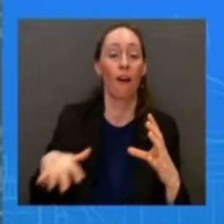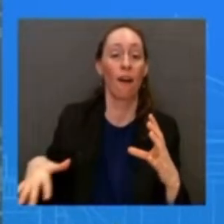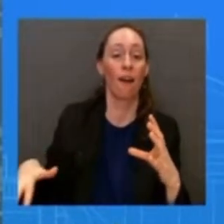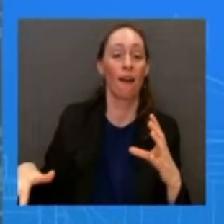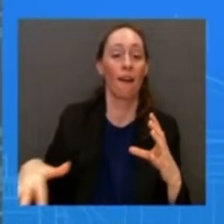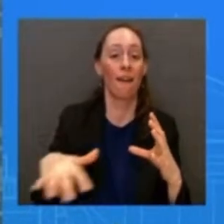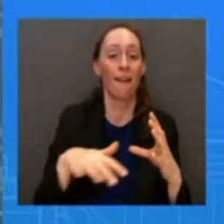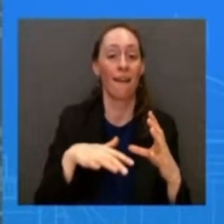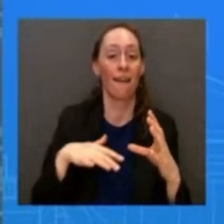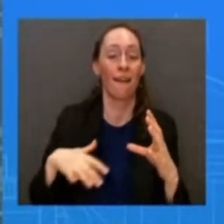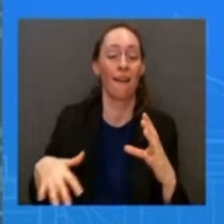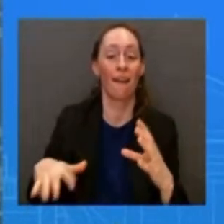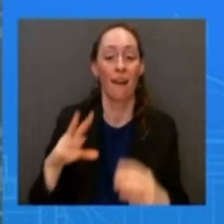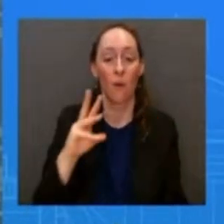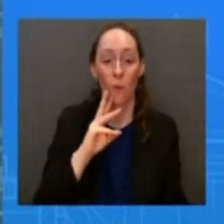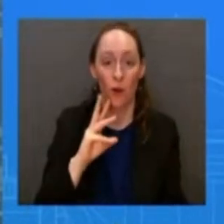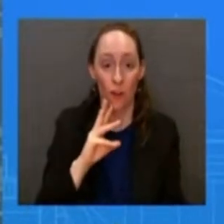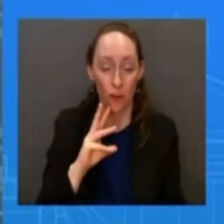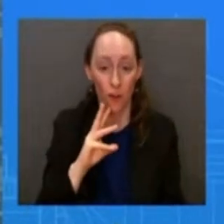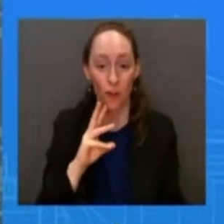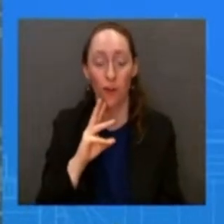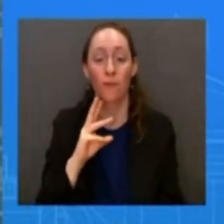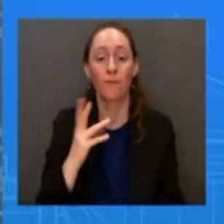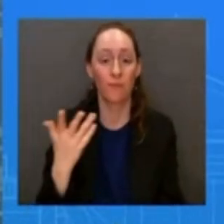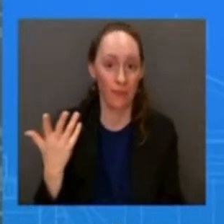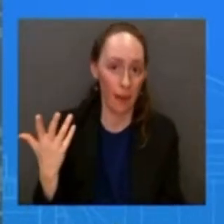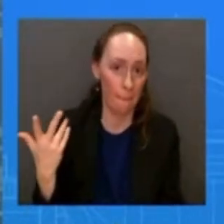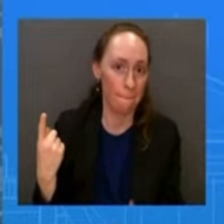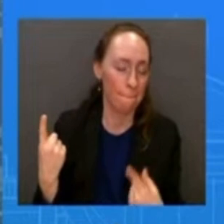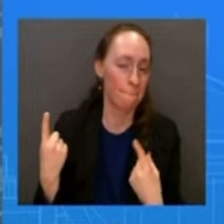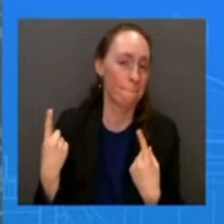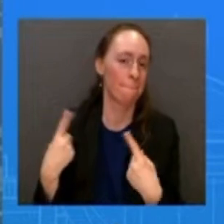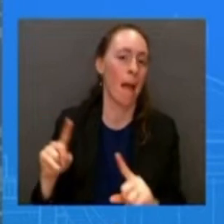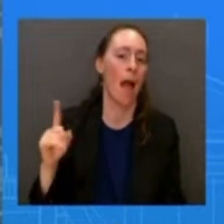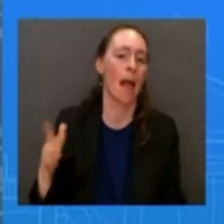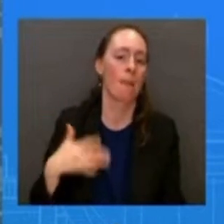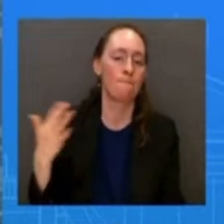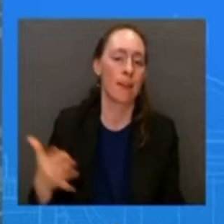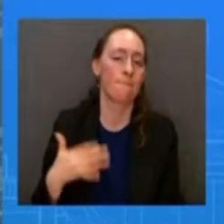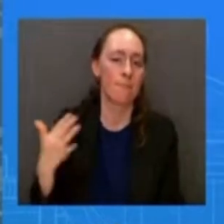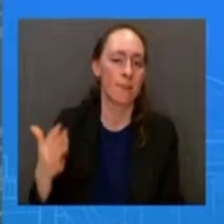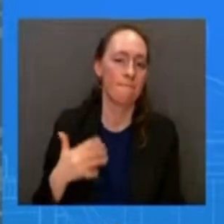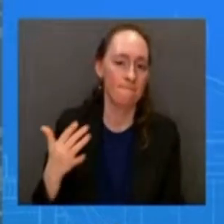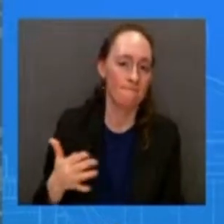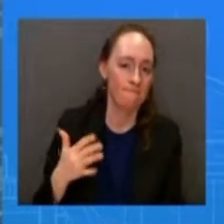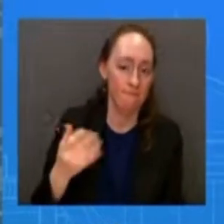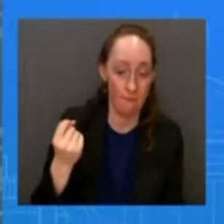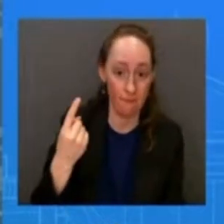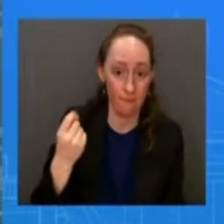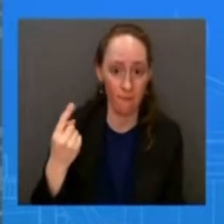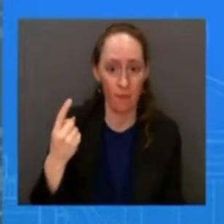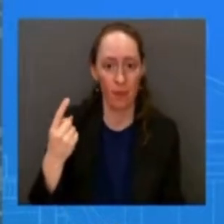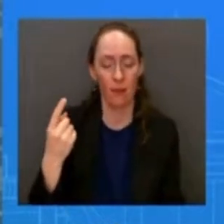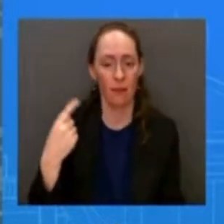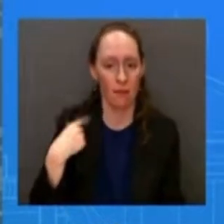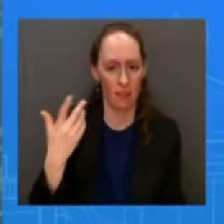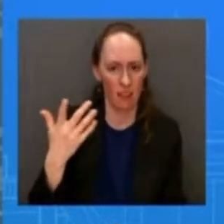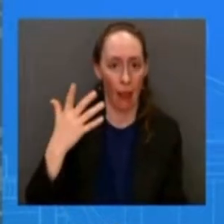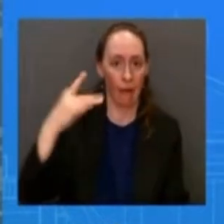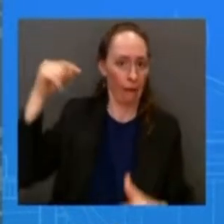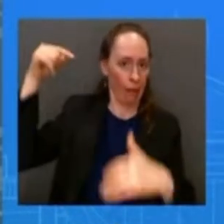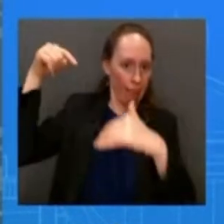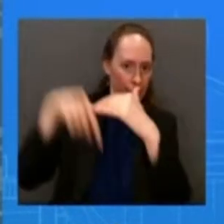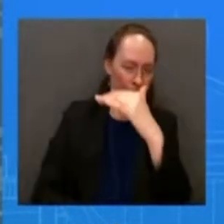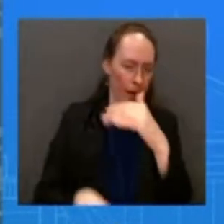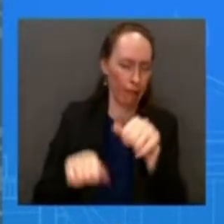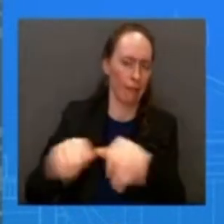i should not the data but the um the debris right that's on the ocean floor and learning more about its capabilities and when we were